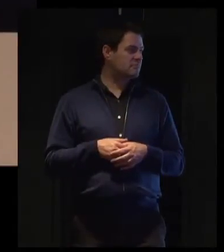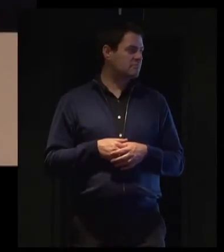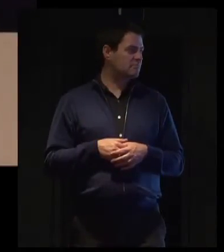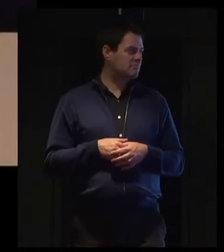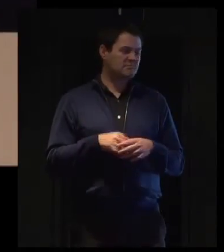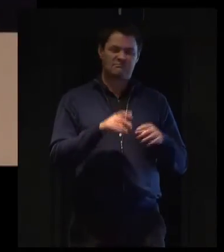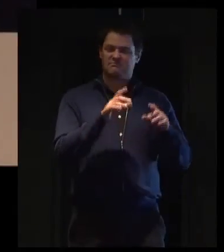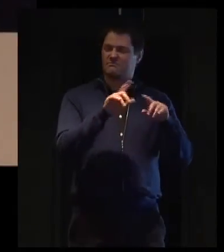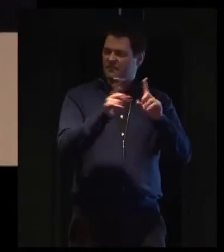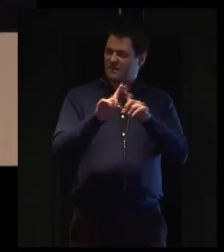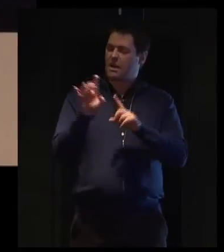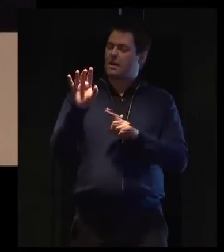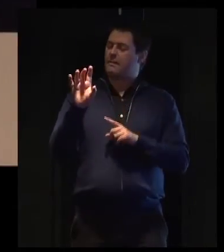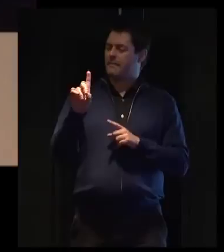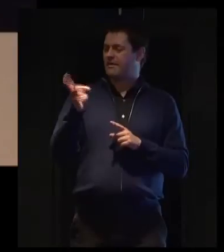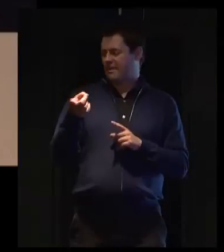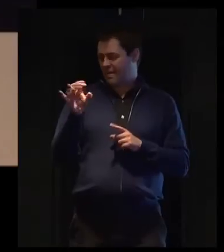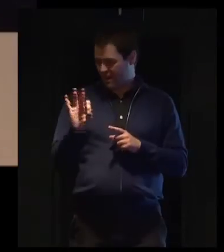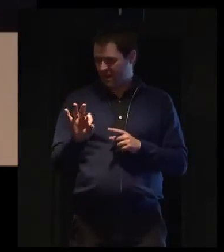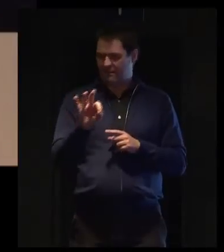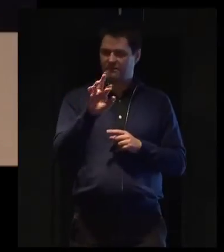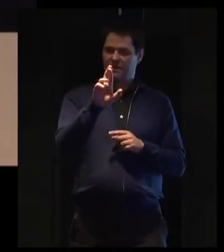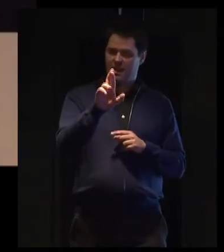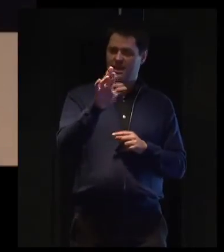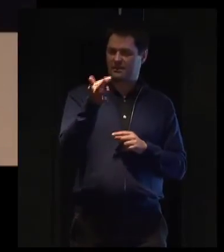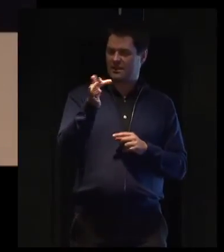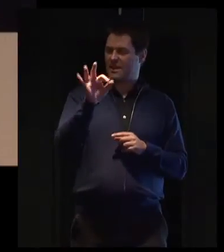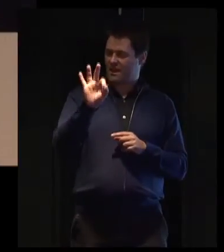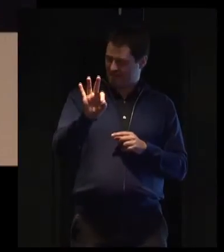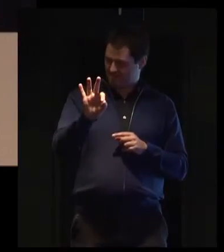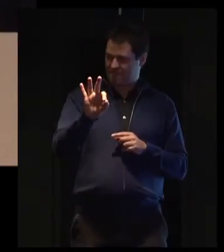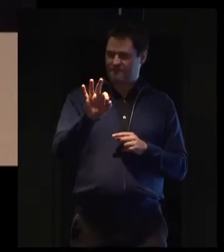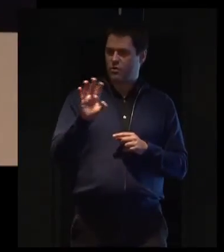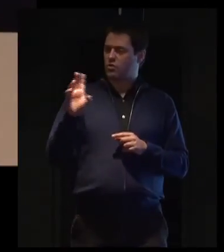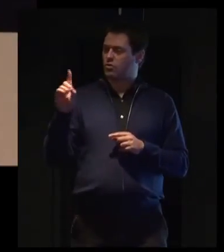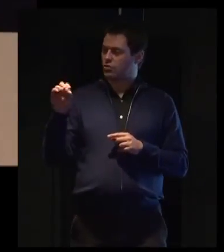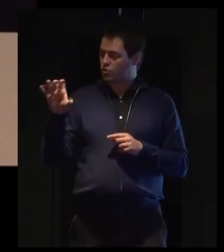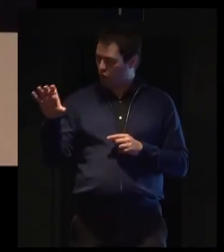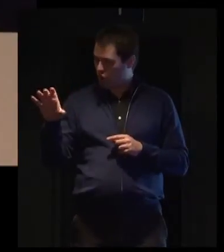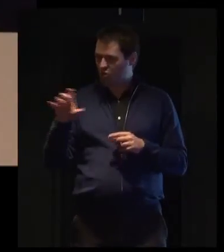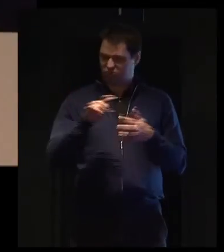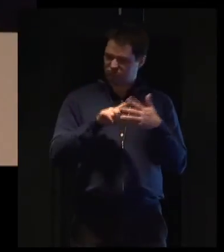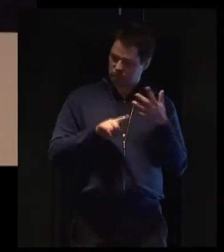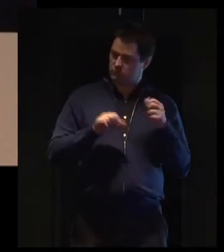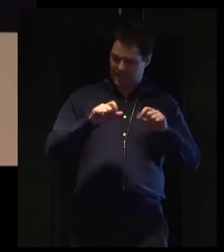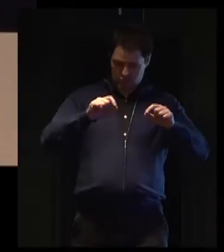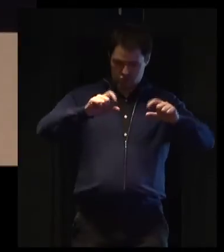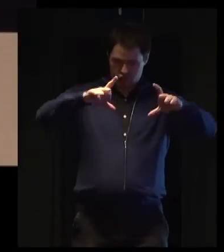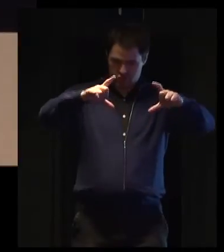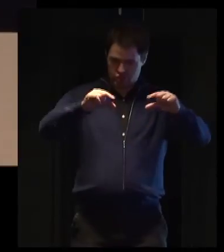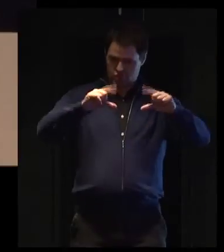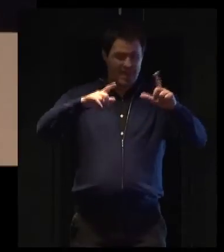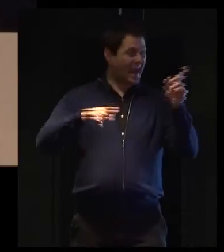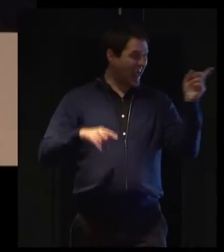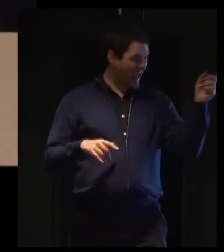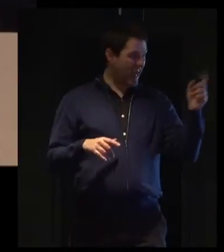often in different formats, PDF, RTF, Microsoft Word documents. But the benefit